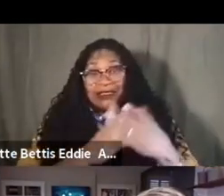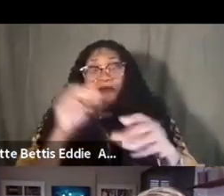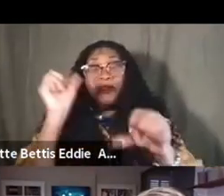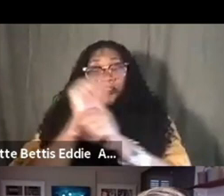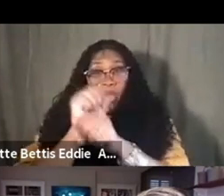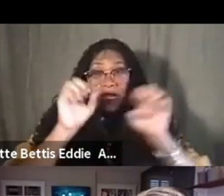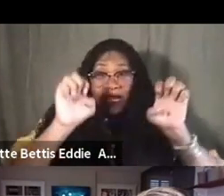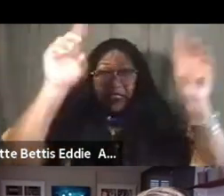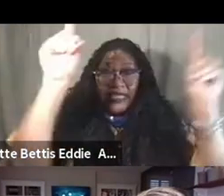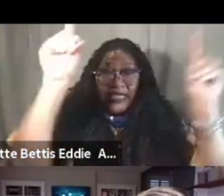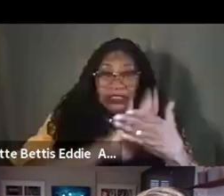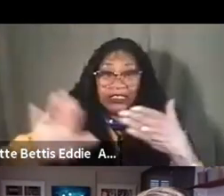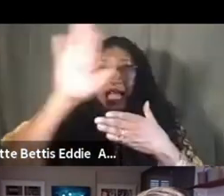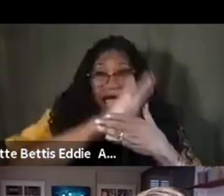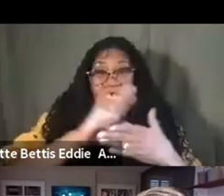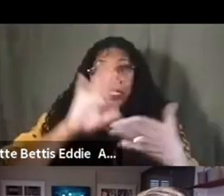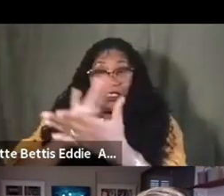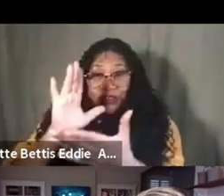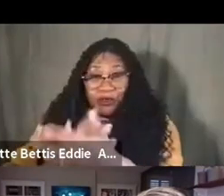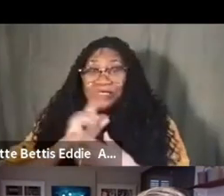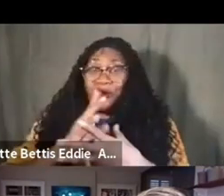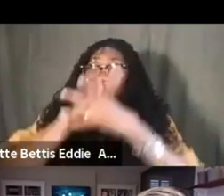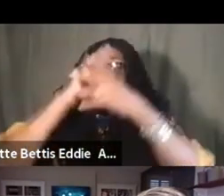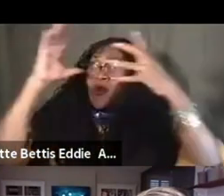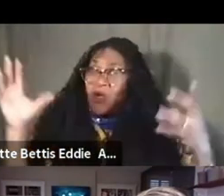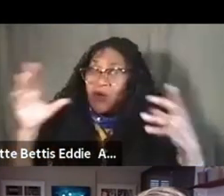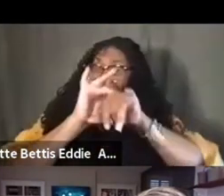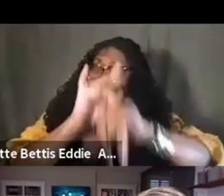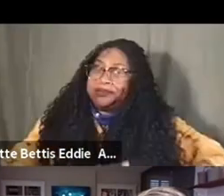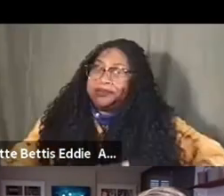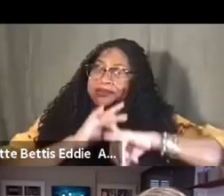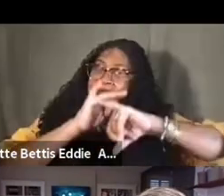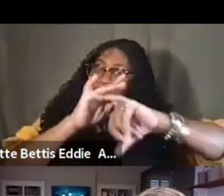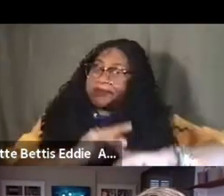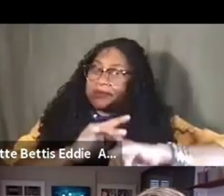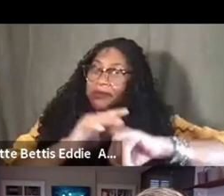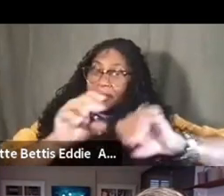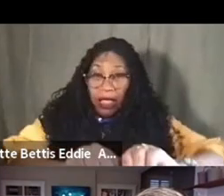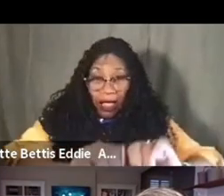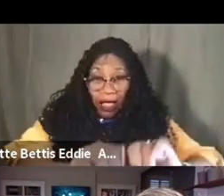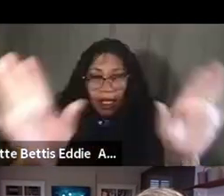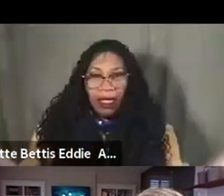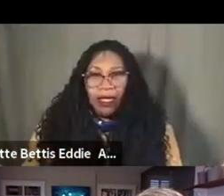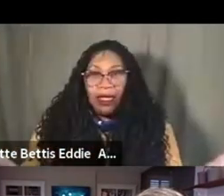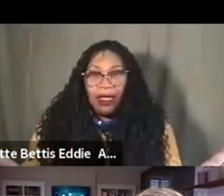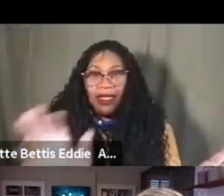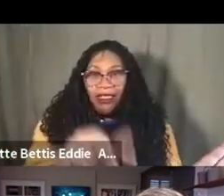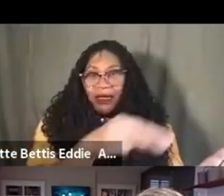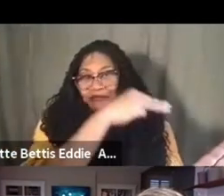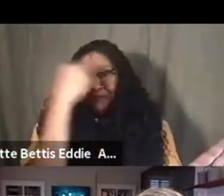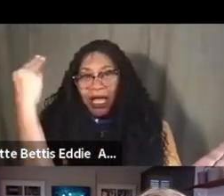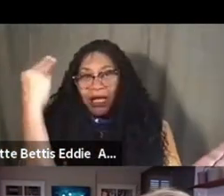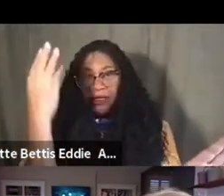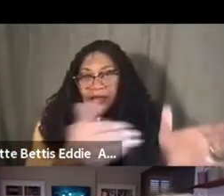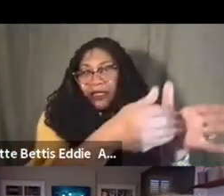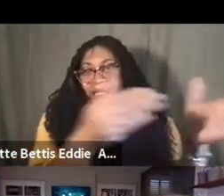that are very highly violent, and are very much wedded to, um, their anti-Blackness, so I'd like to actually talk about some of those challenges, and